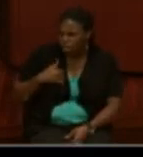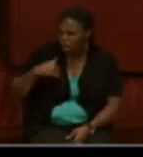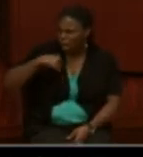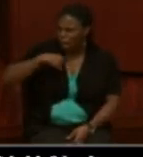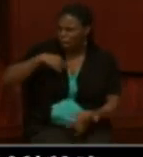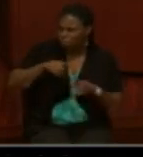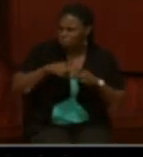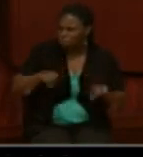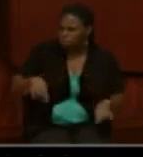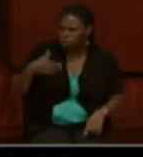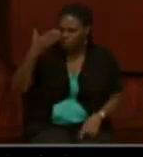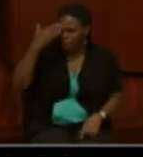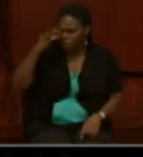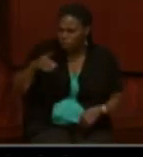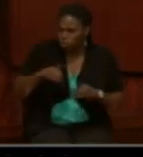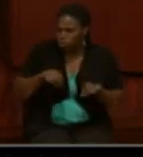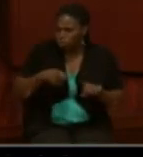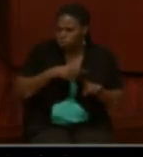from Samuel Blake.